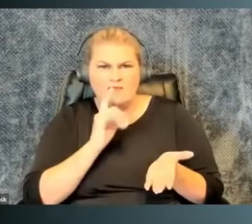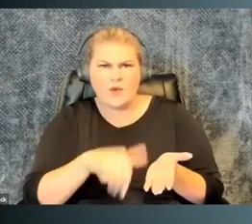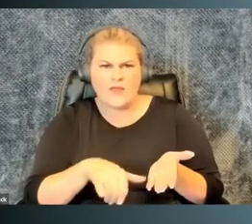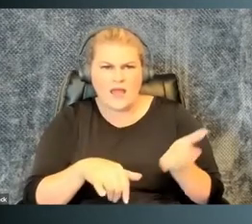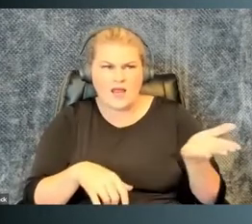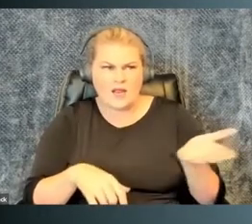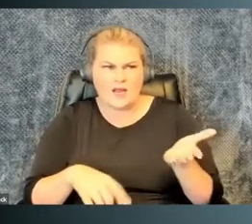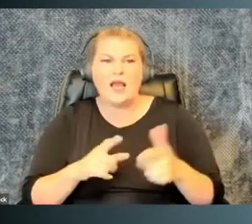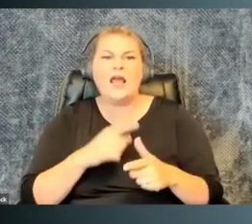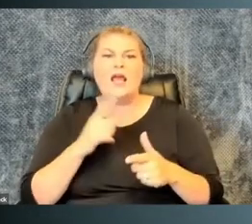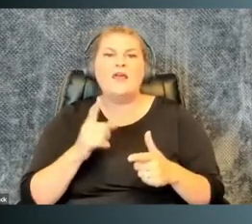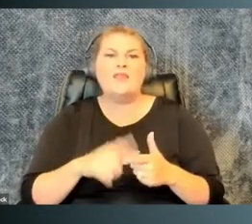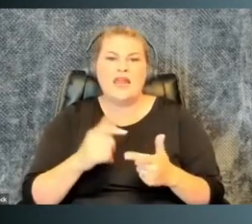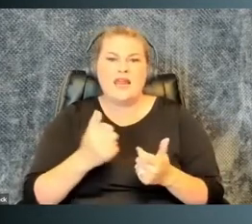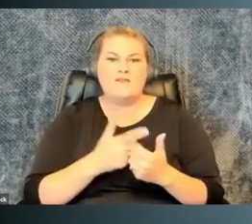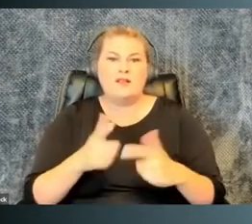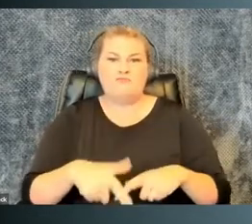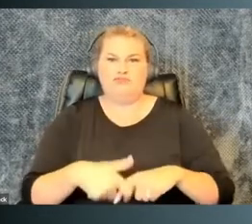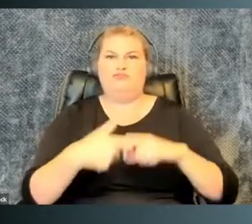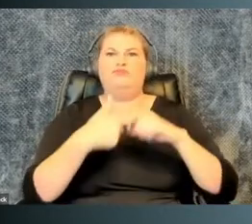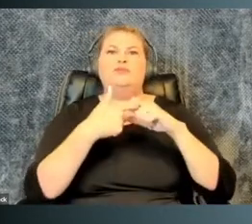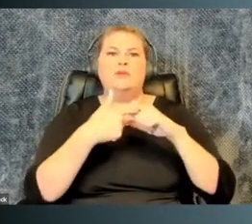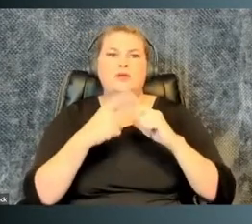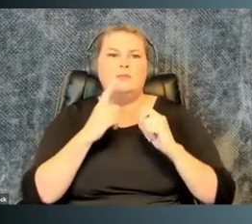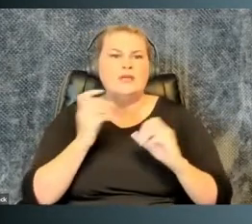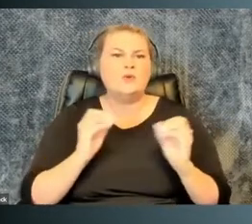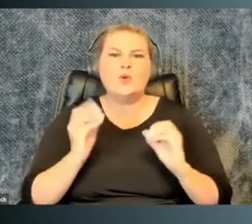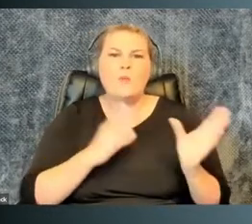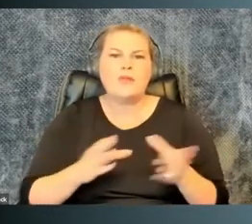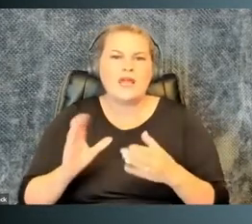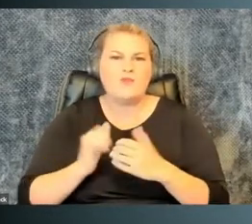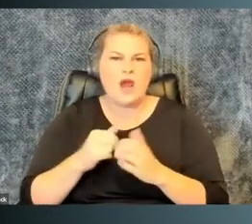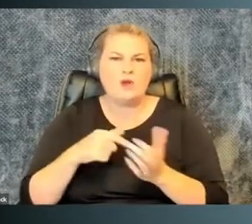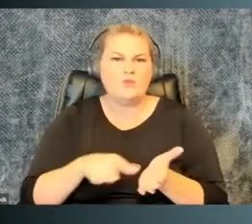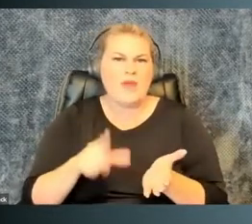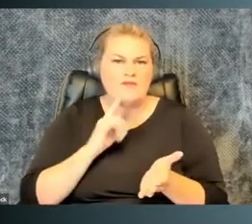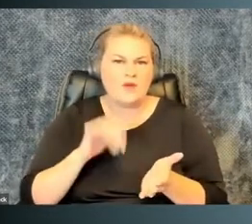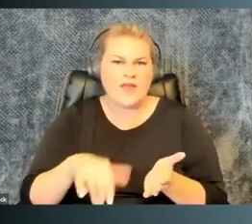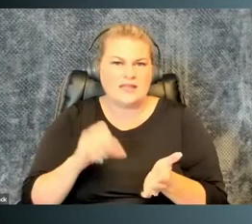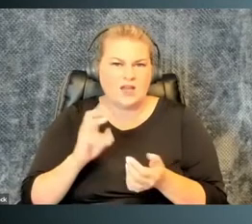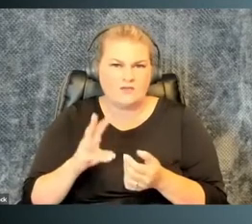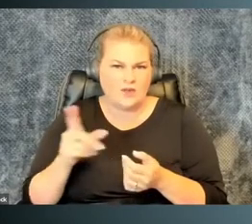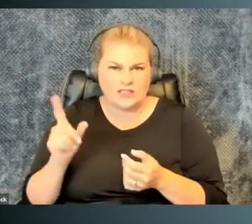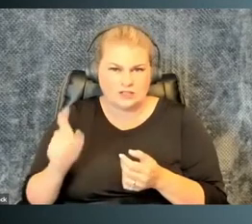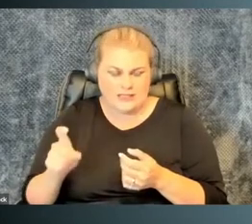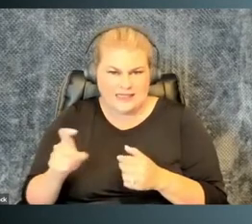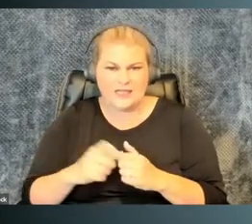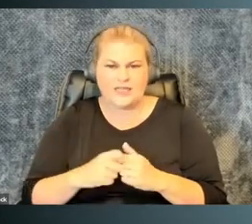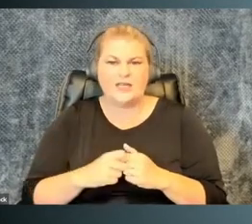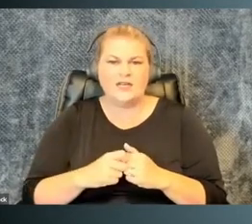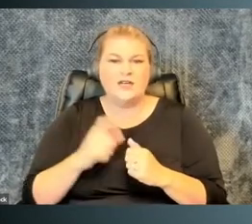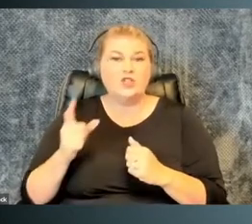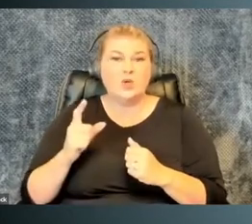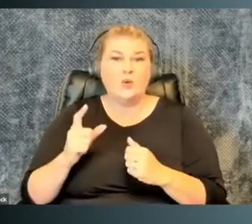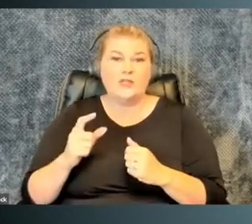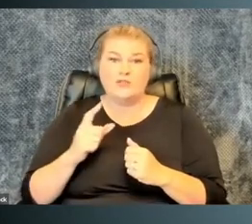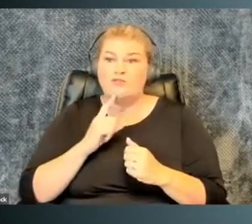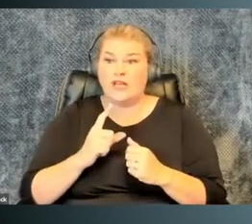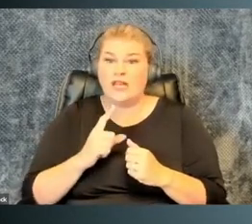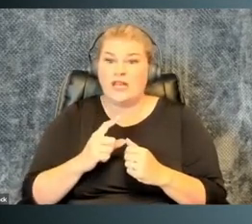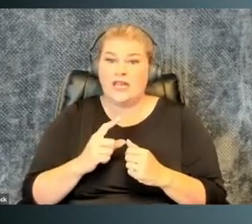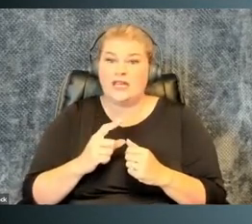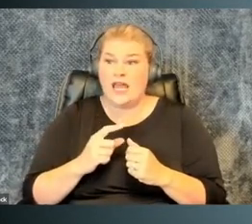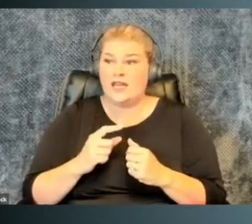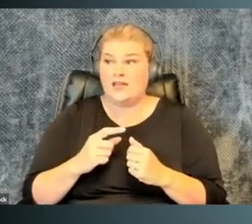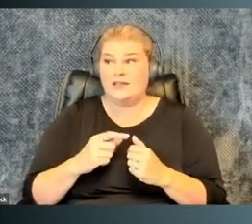which unit would be paying for the software, and this is where things got held up significantly, where there was no plan for how to pay for the software package she needed.